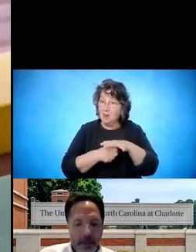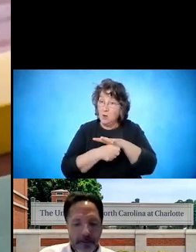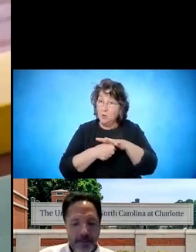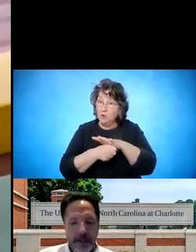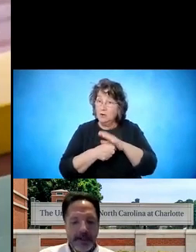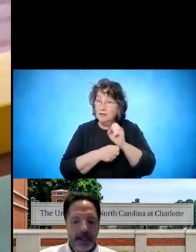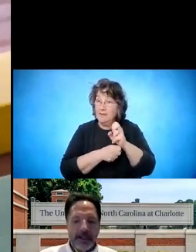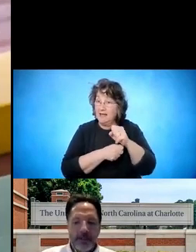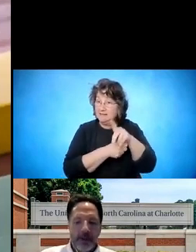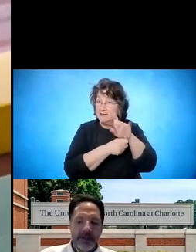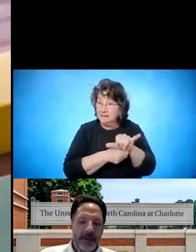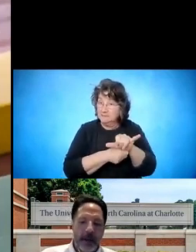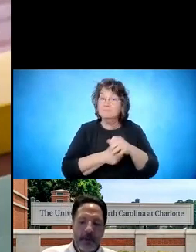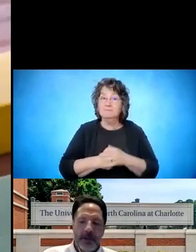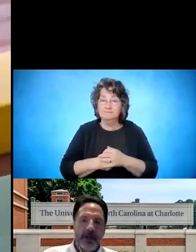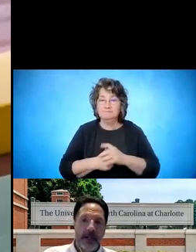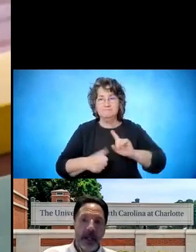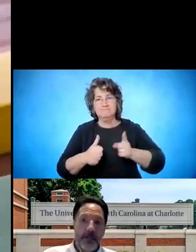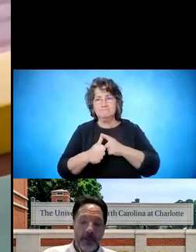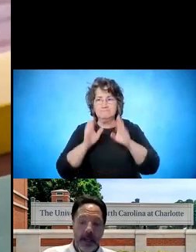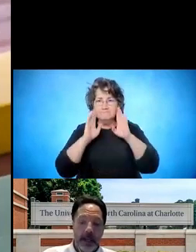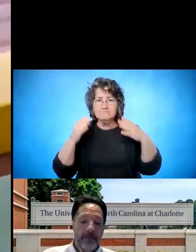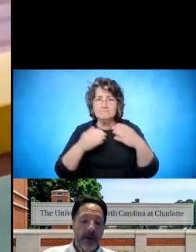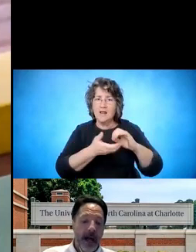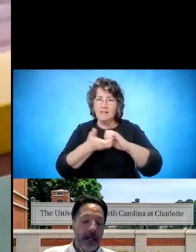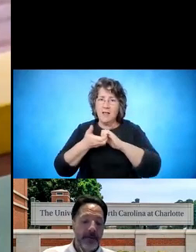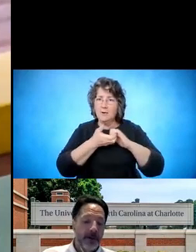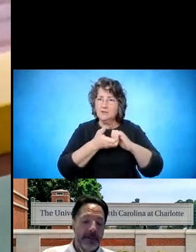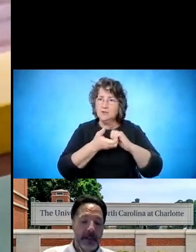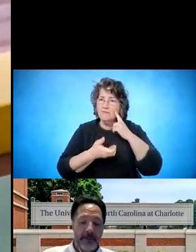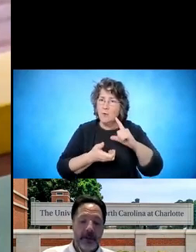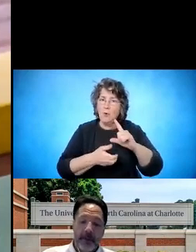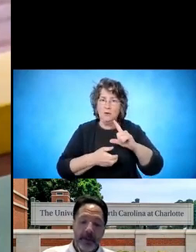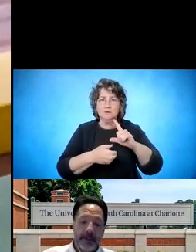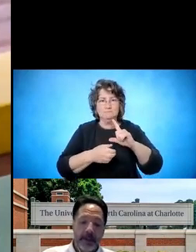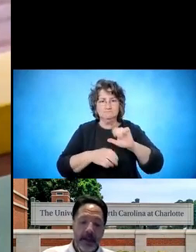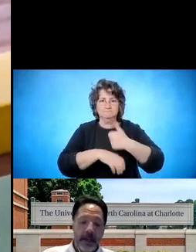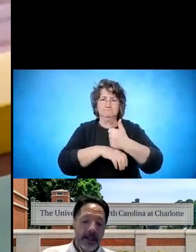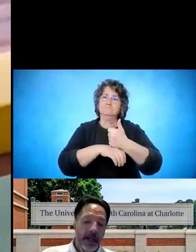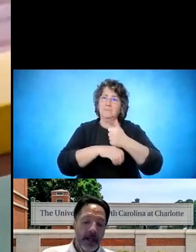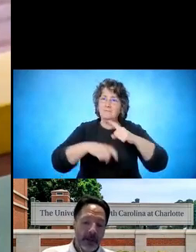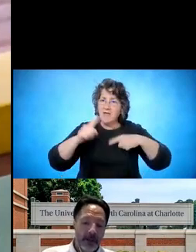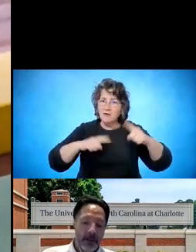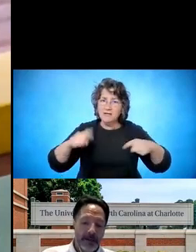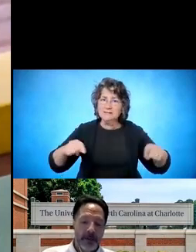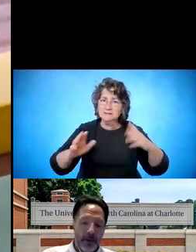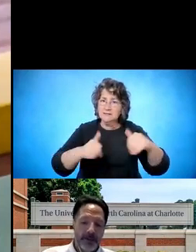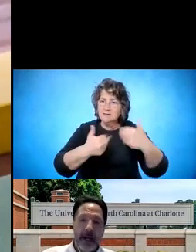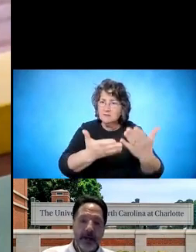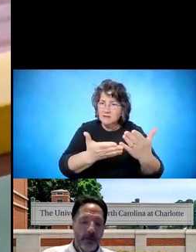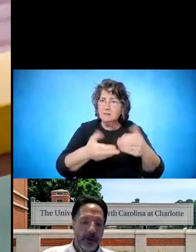So we first want to discuss the importance of collaboration in implementing a variety of service delivery methods. These might include